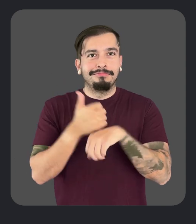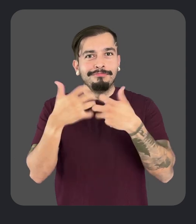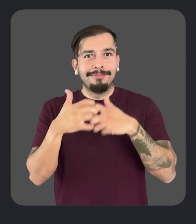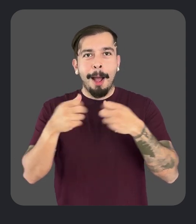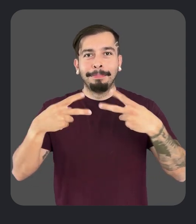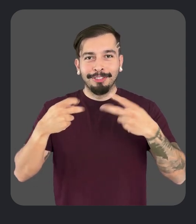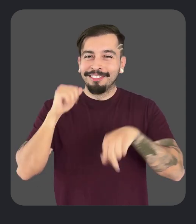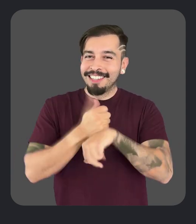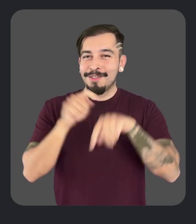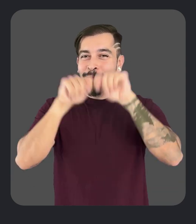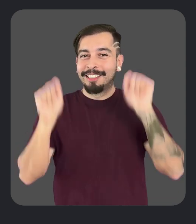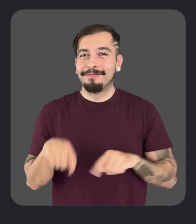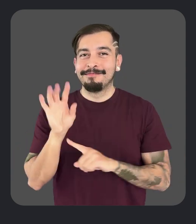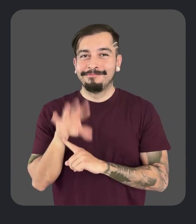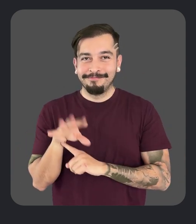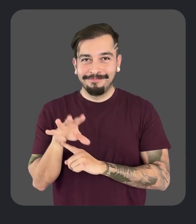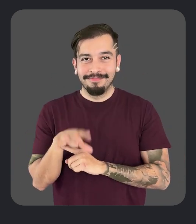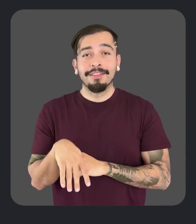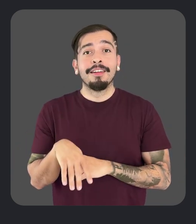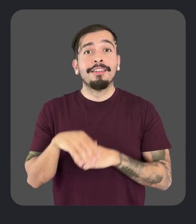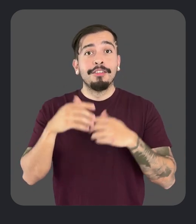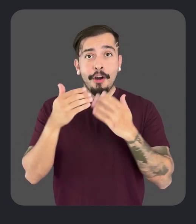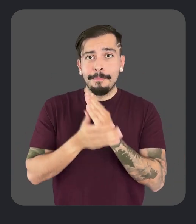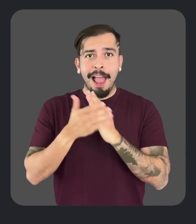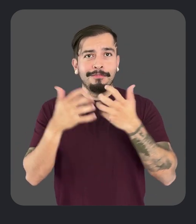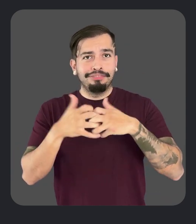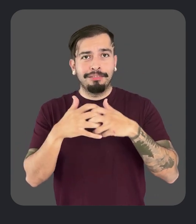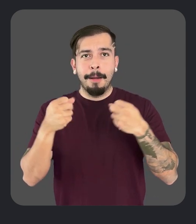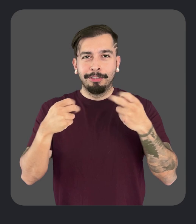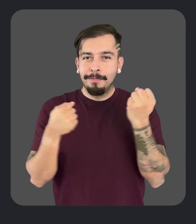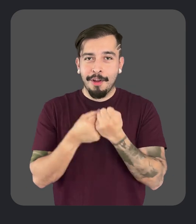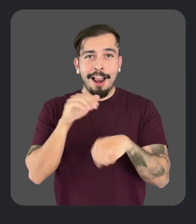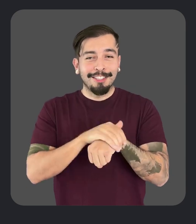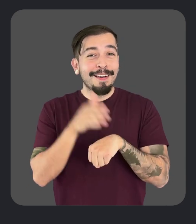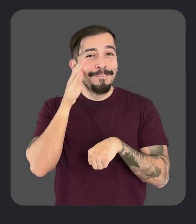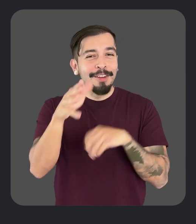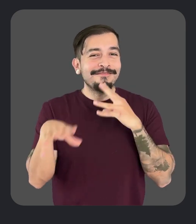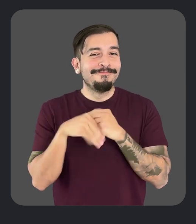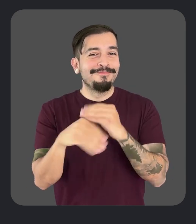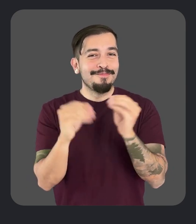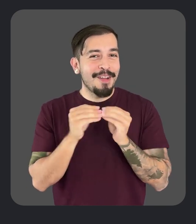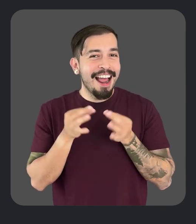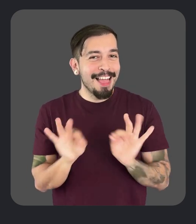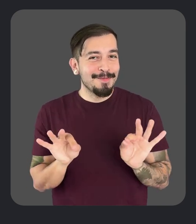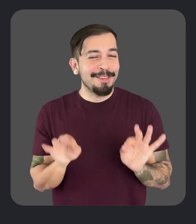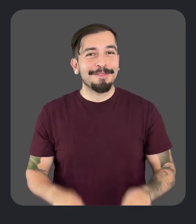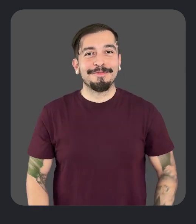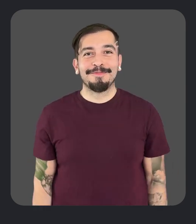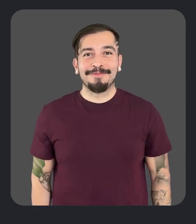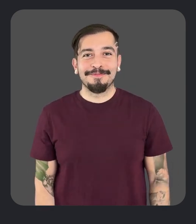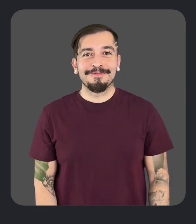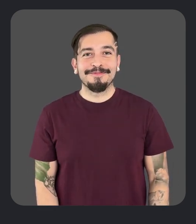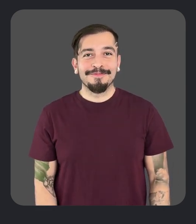automatically generated, creating a transcript of your video. Automatically generated captions are supported in English, with plans to expand to other